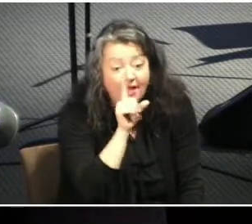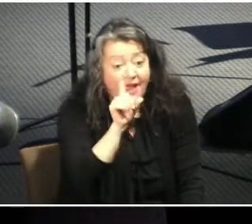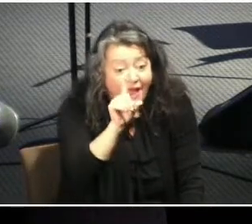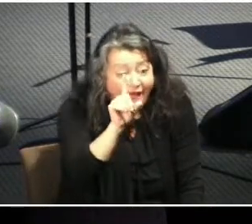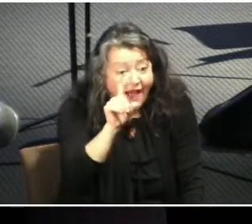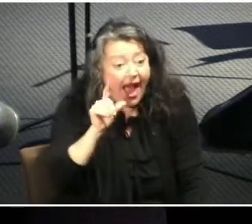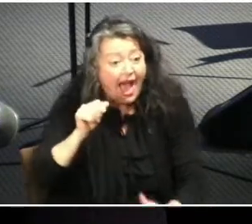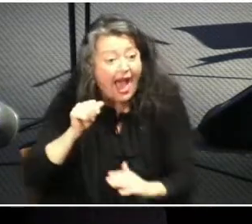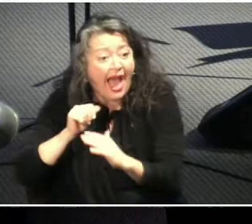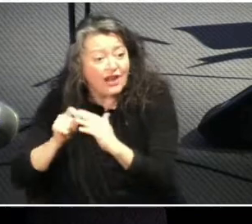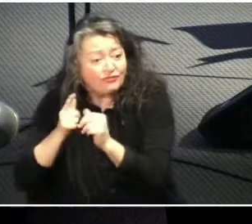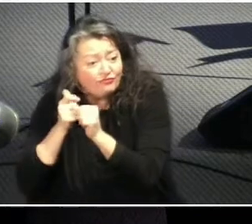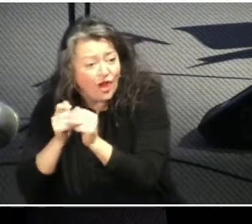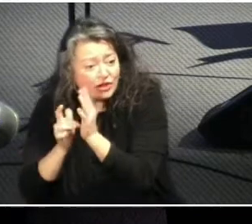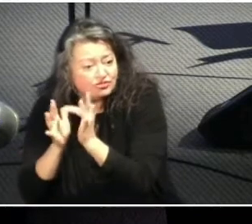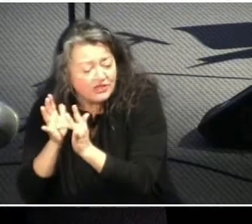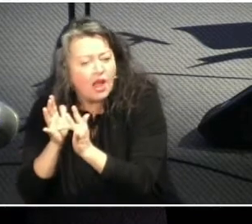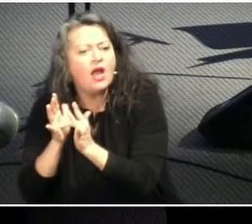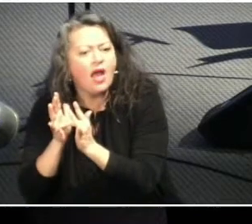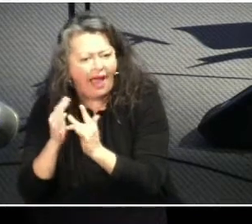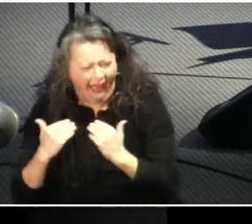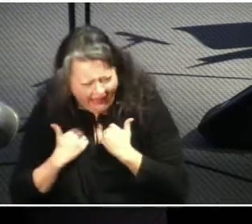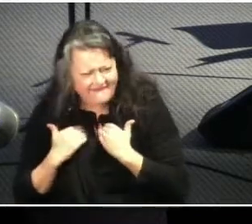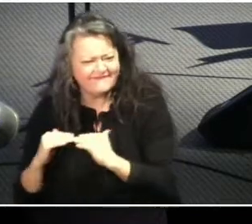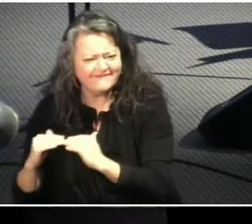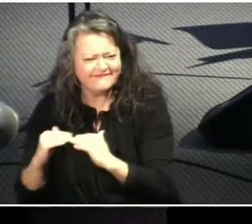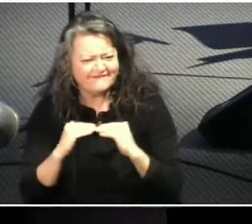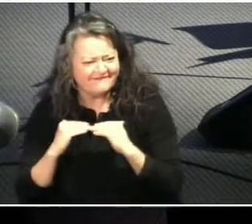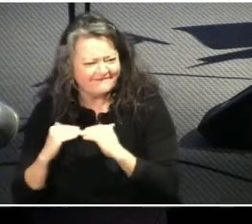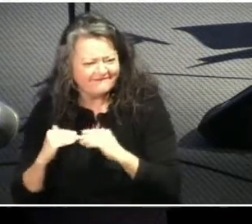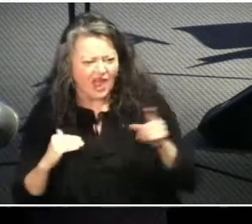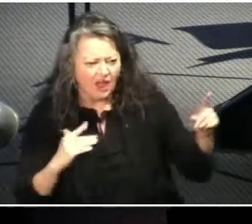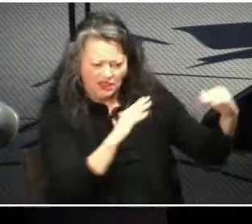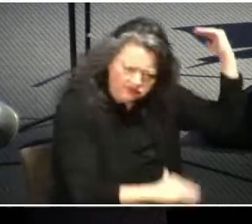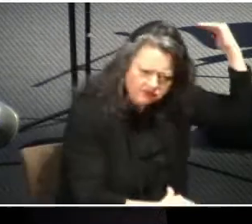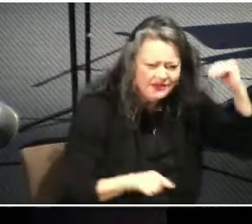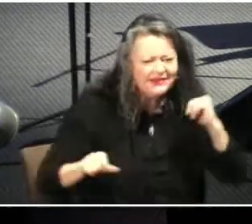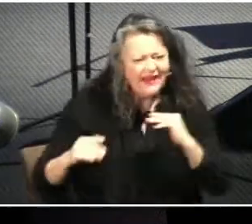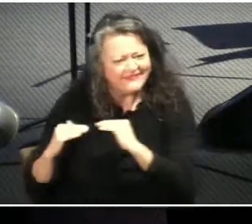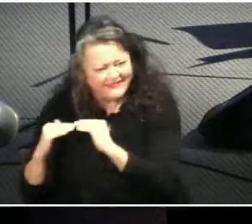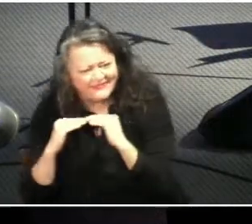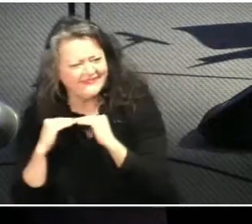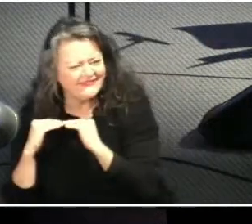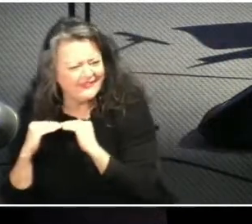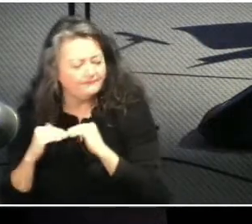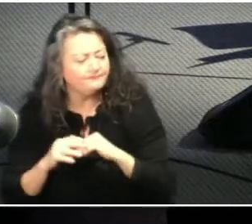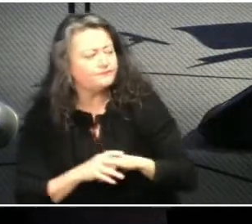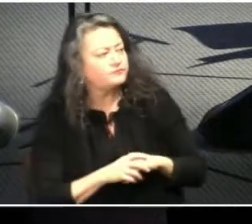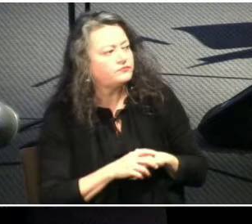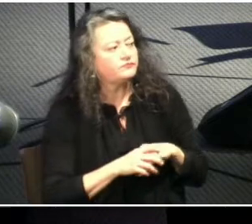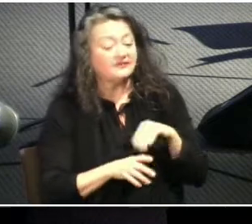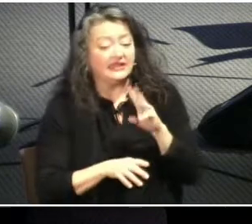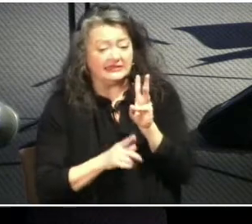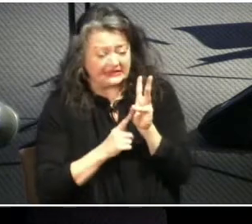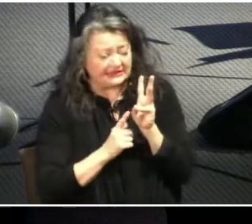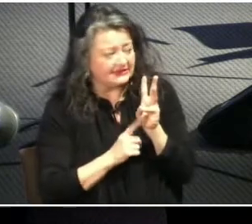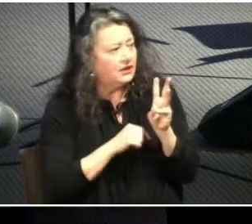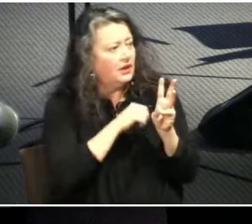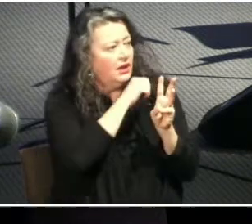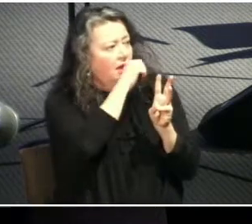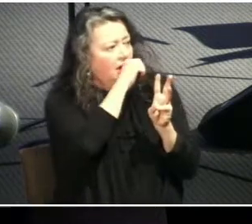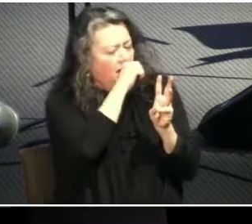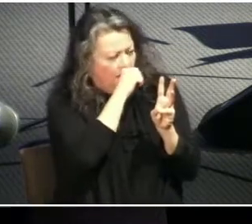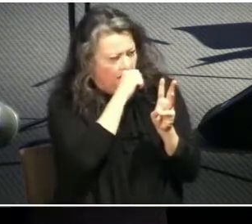Christ. And then number six, these commands have a distinctively Christian flavor. And one